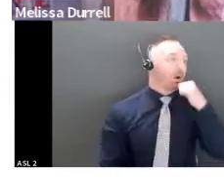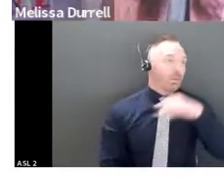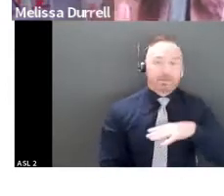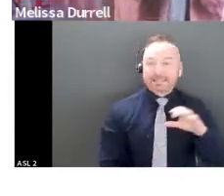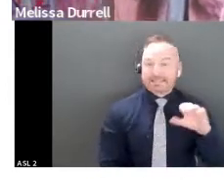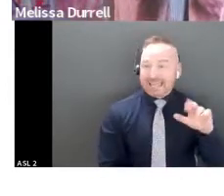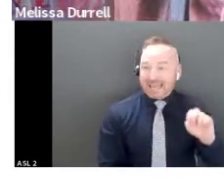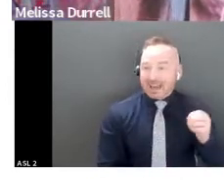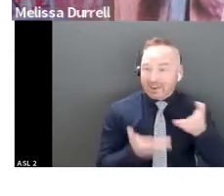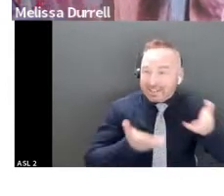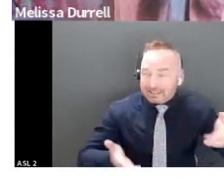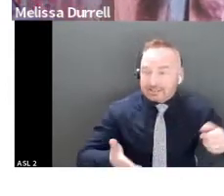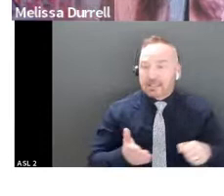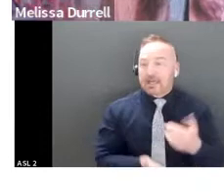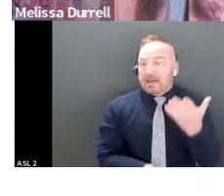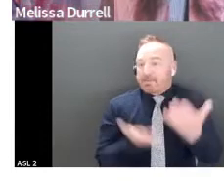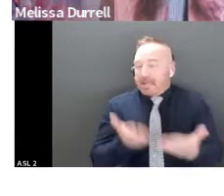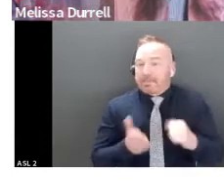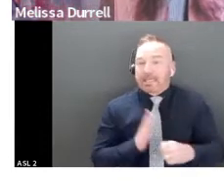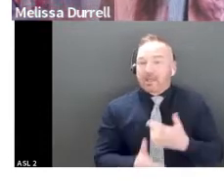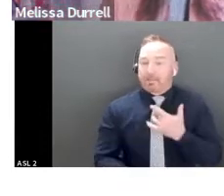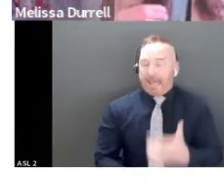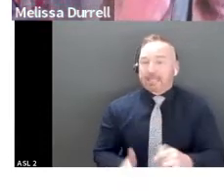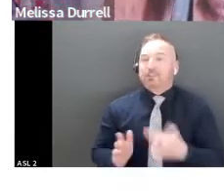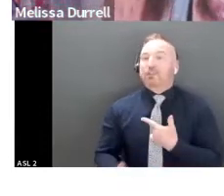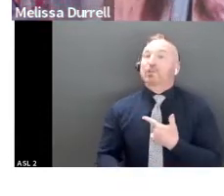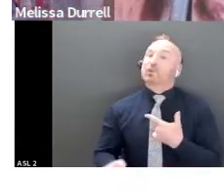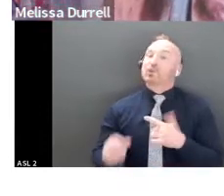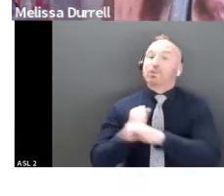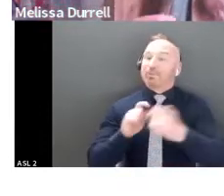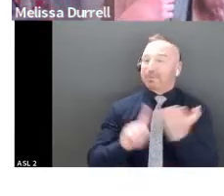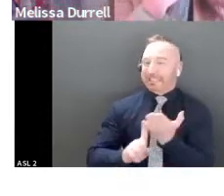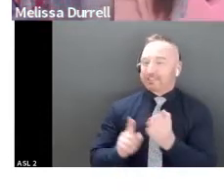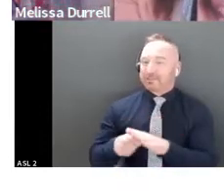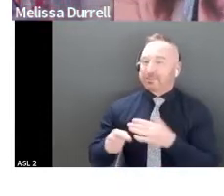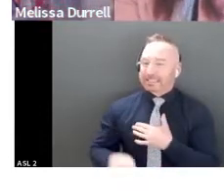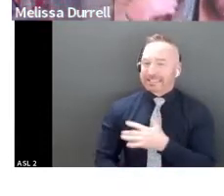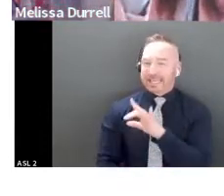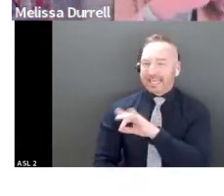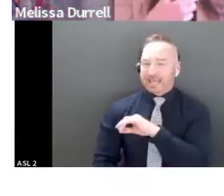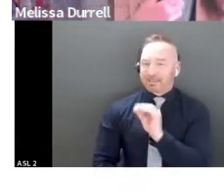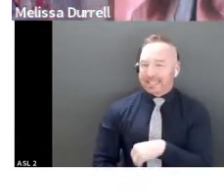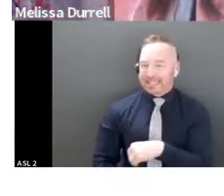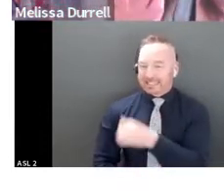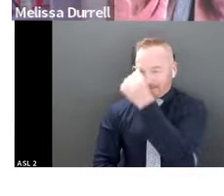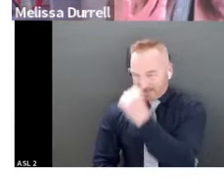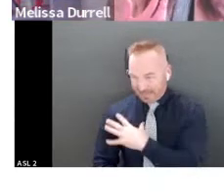tend to be pitching, you know, 88% of angels are male. So you're pitching to a male audience about a female, maybe makeup or something